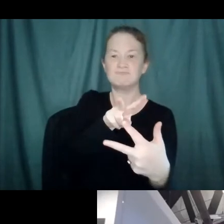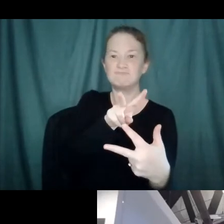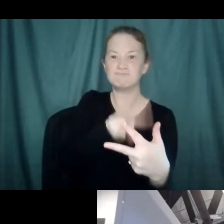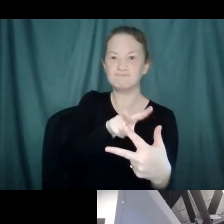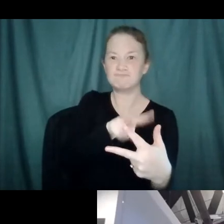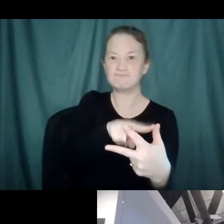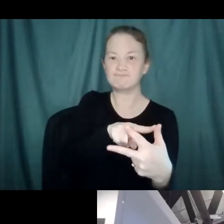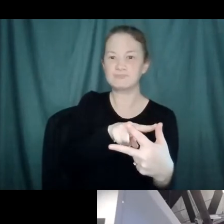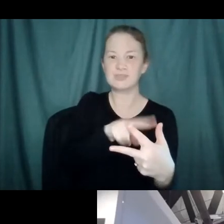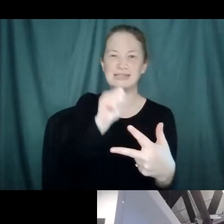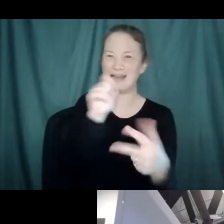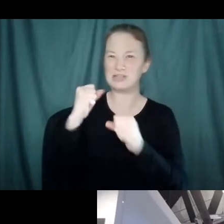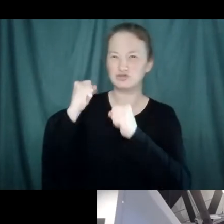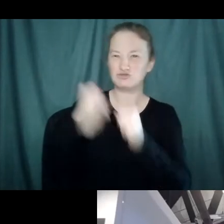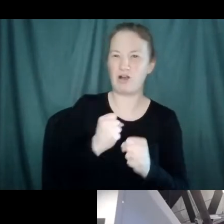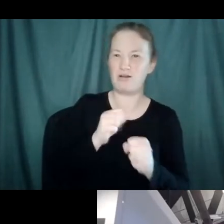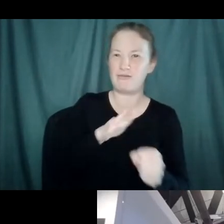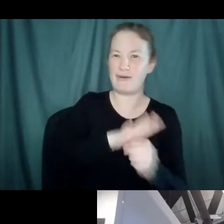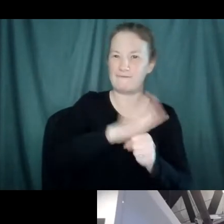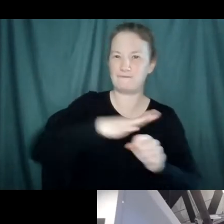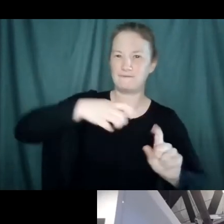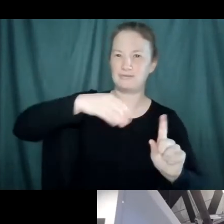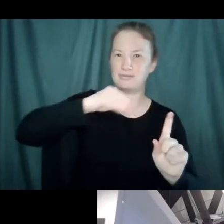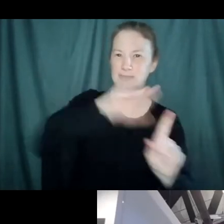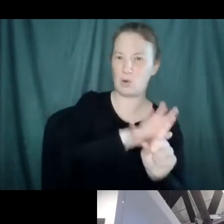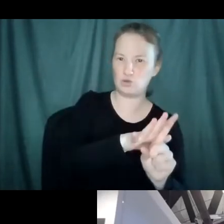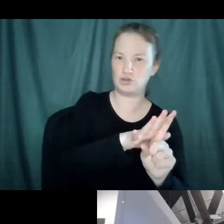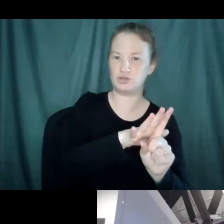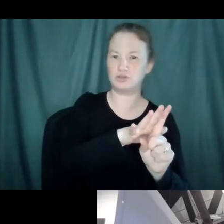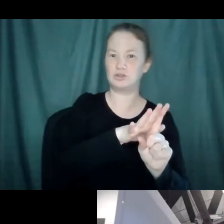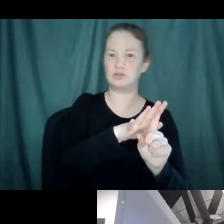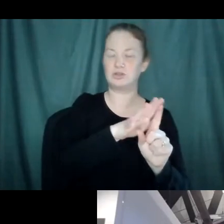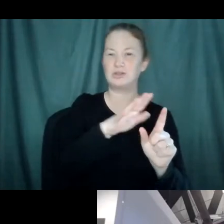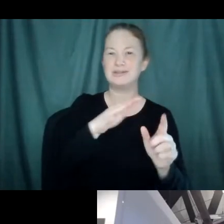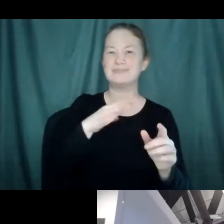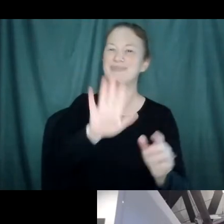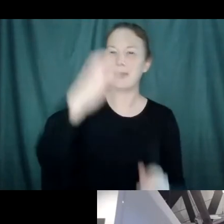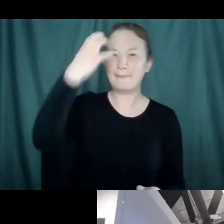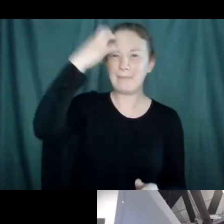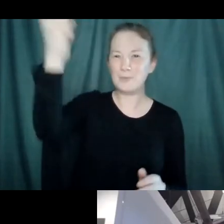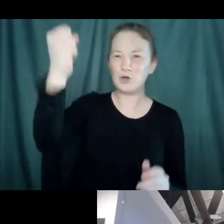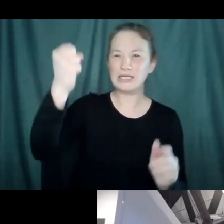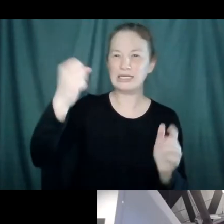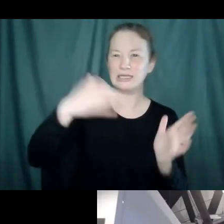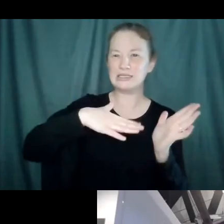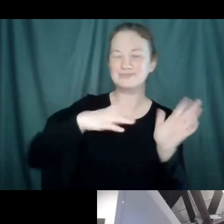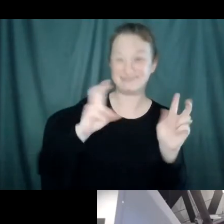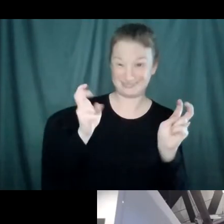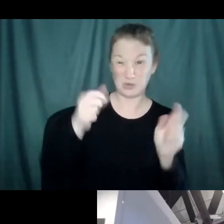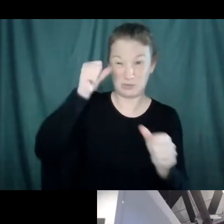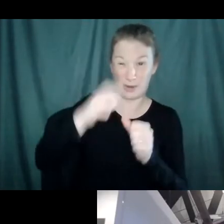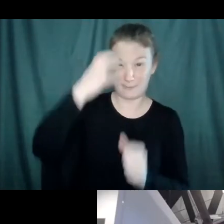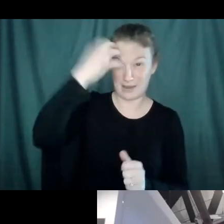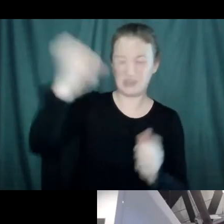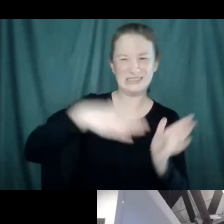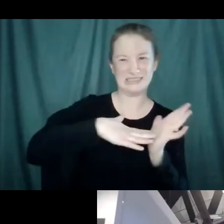for your immune response. They don't make as good memory. And so we need more boosts to get to the same place.